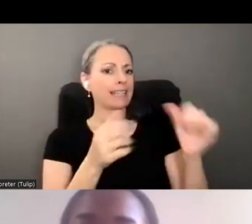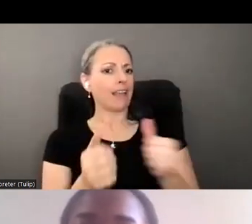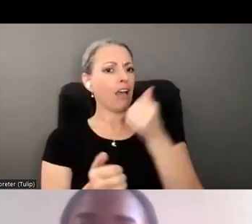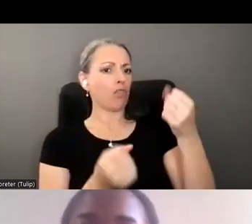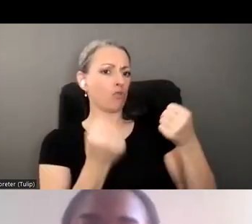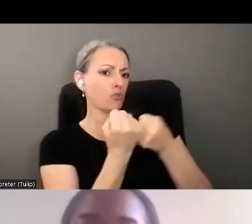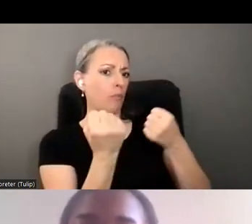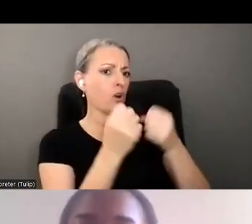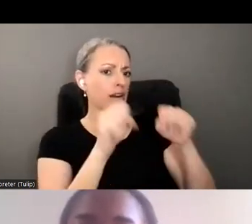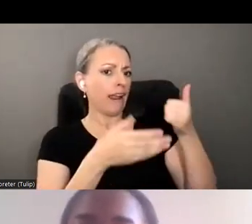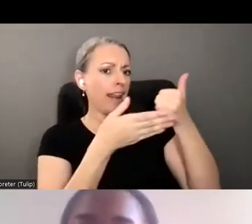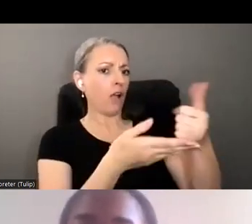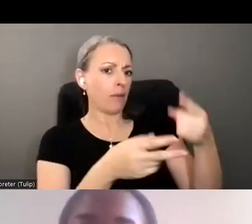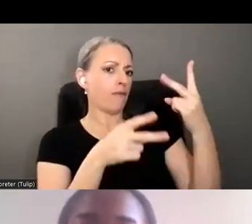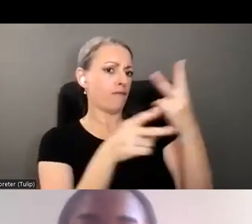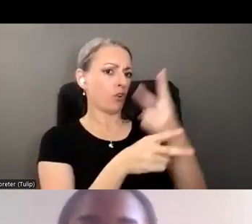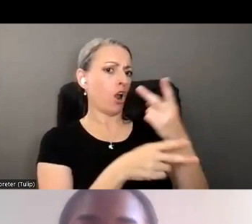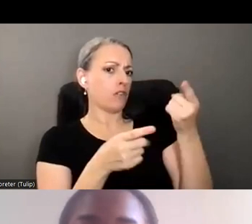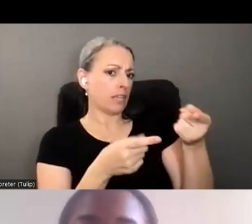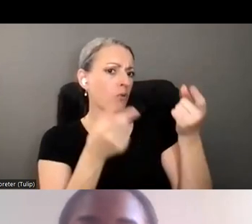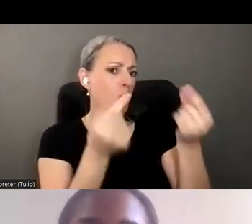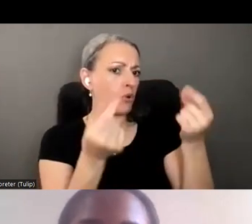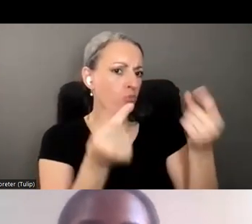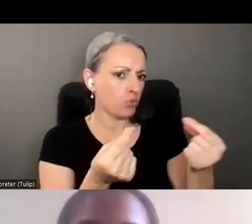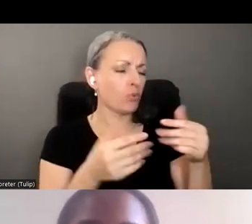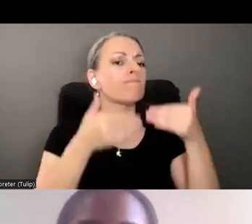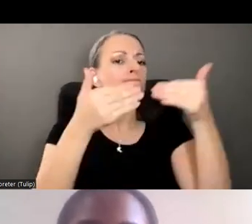that can help him figure out what he wants to do moving forward.